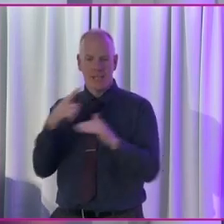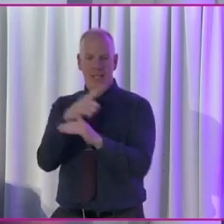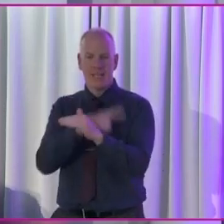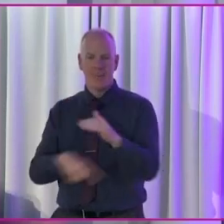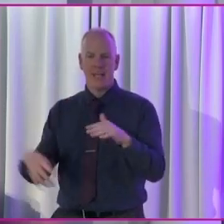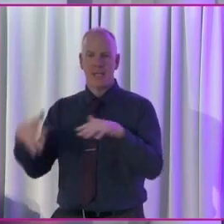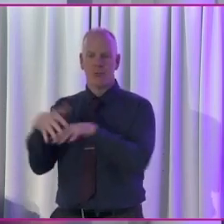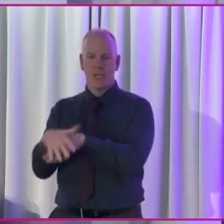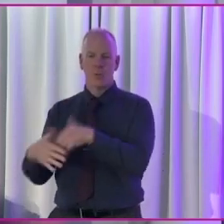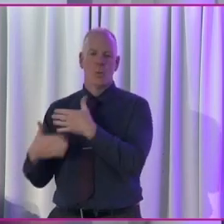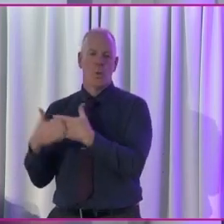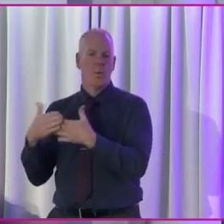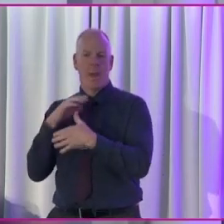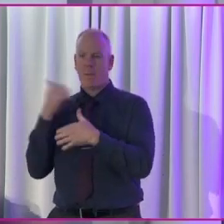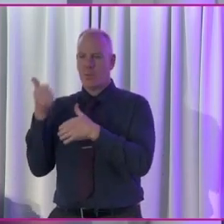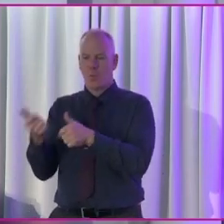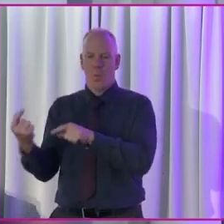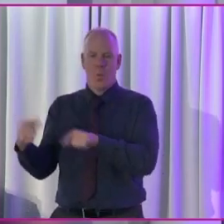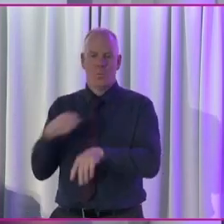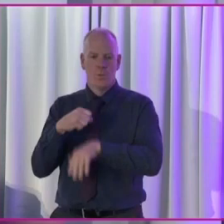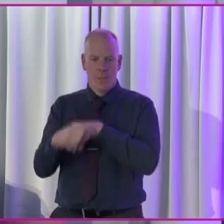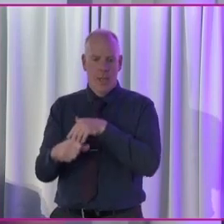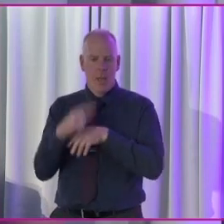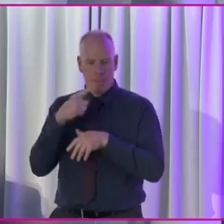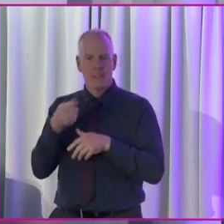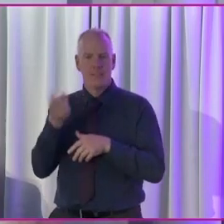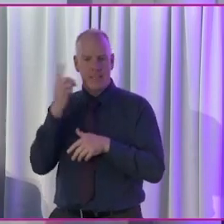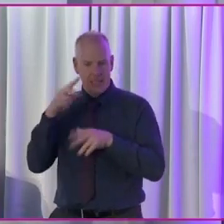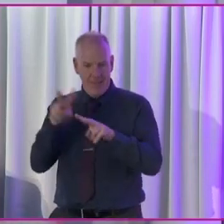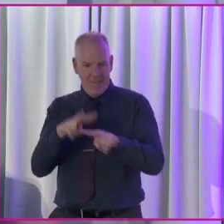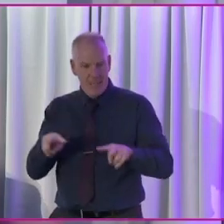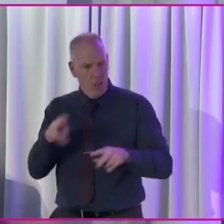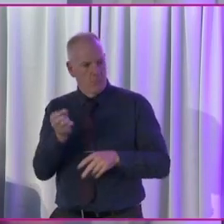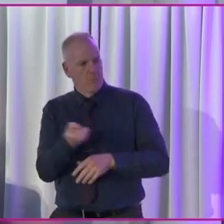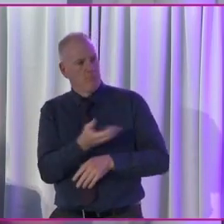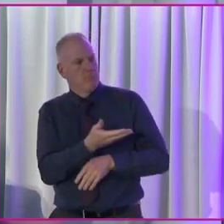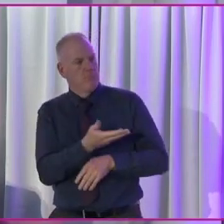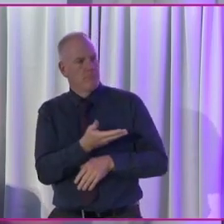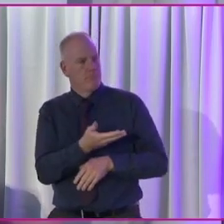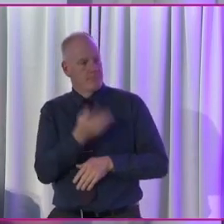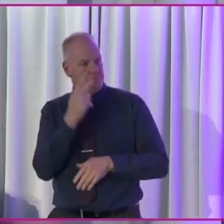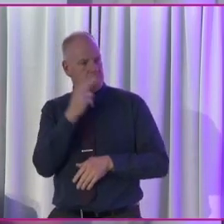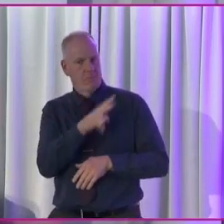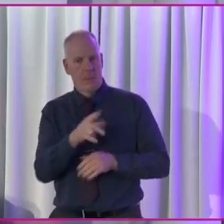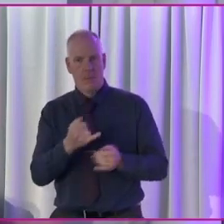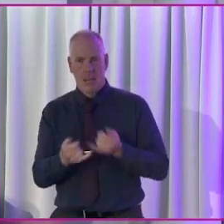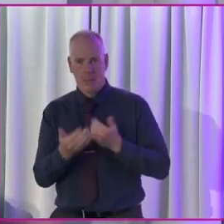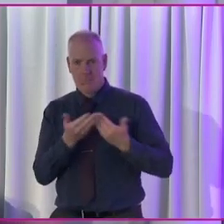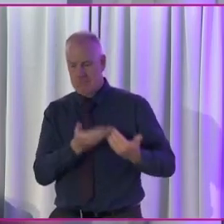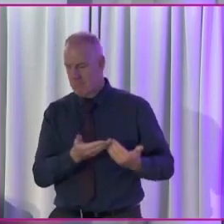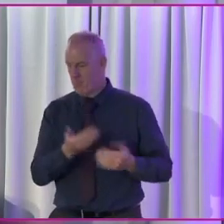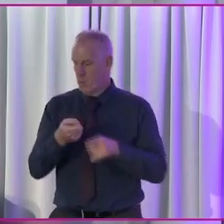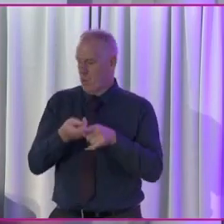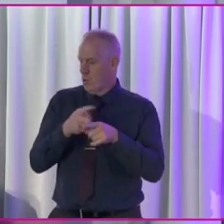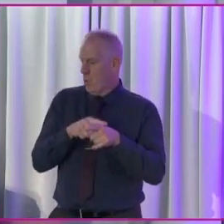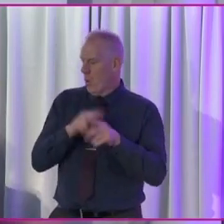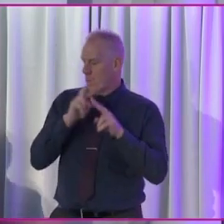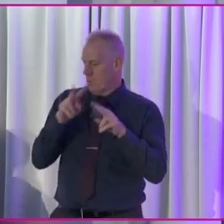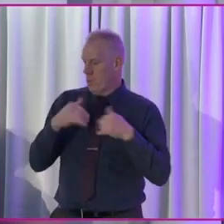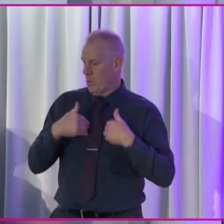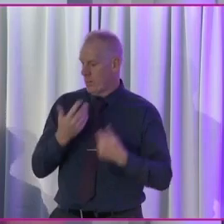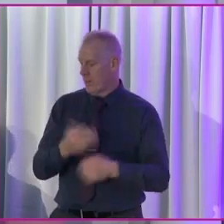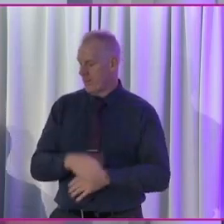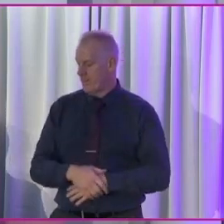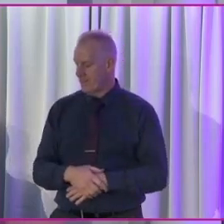Integration and Youth. He wasn't able to join us today, but he did do a pre-recorded video message, so we'll just play that. It's very short. Don't worry.